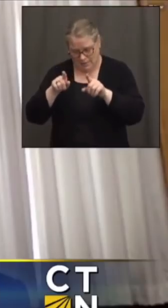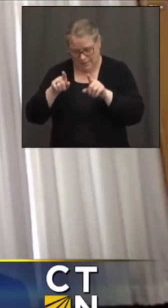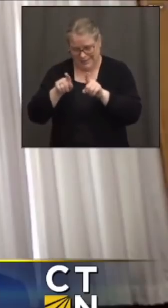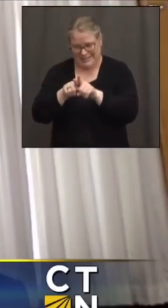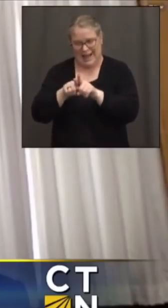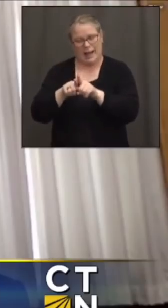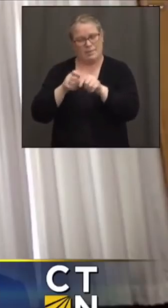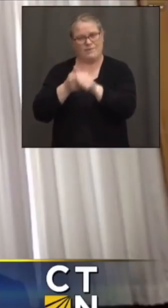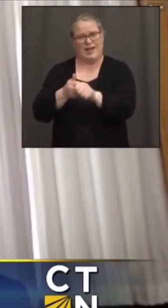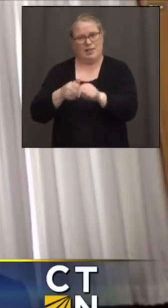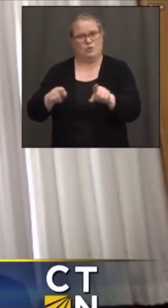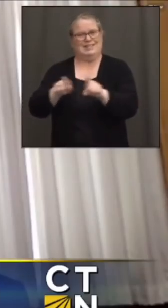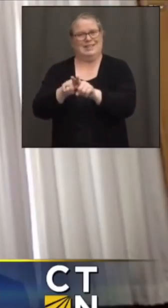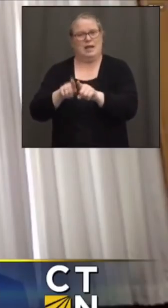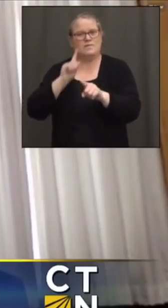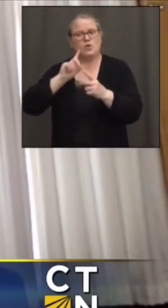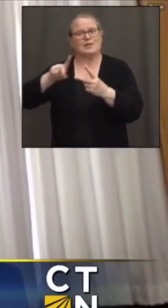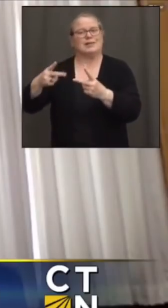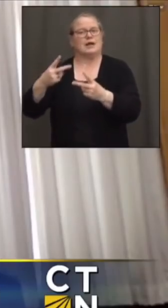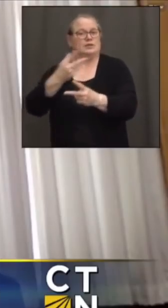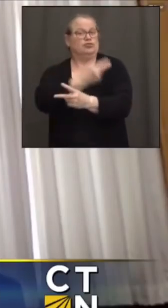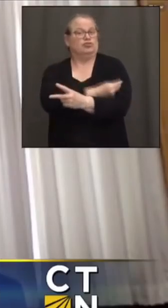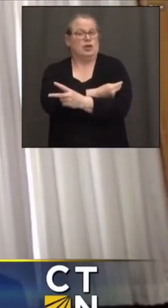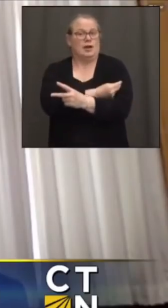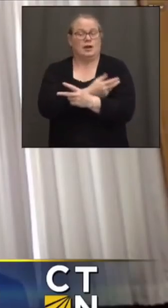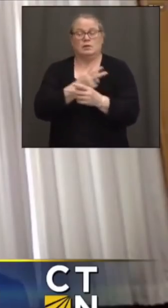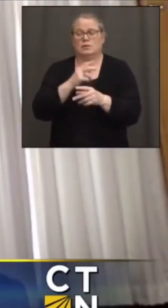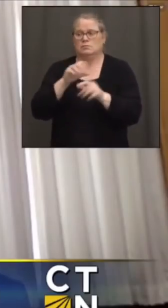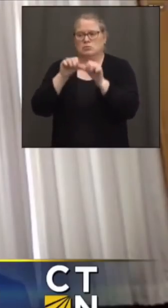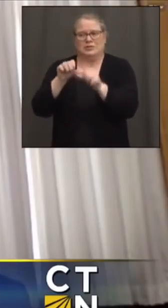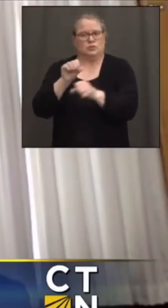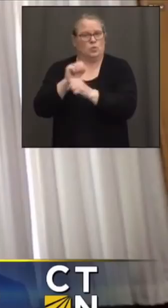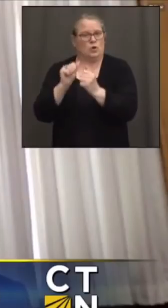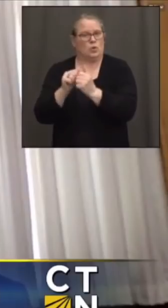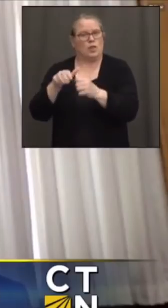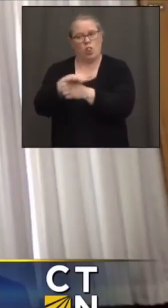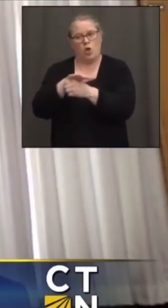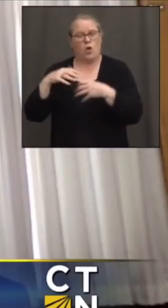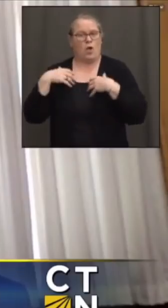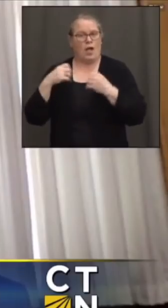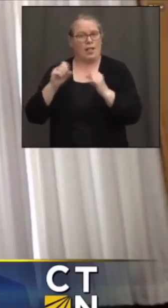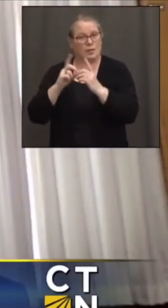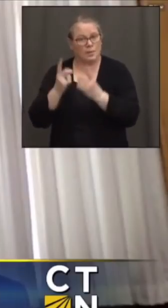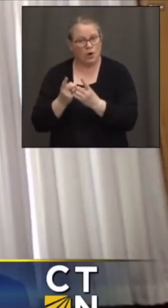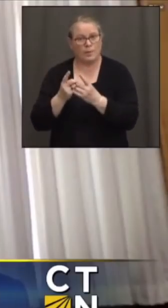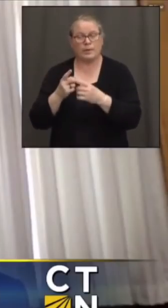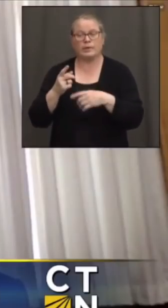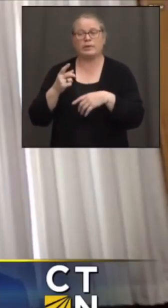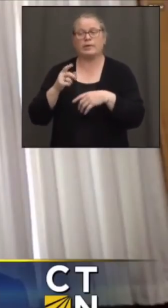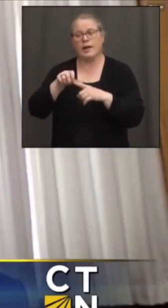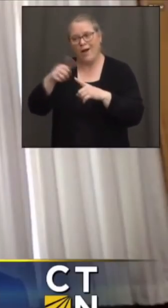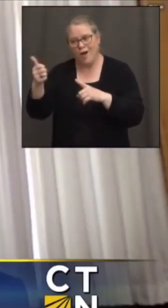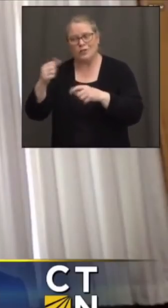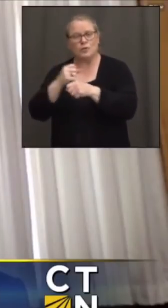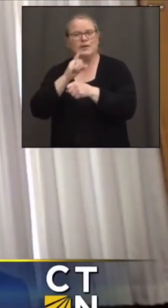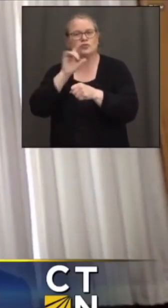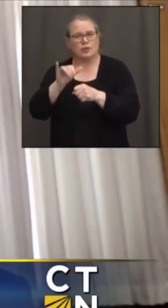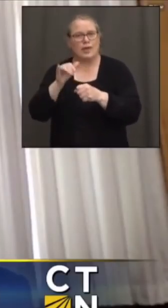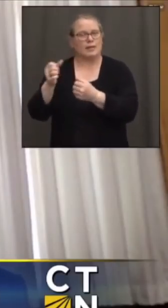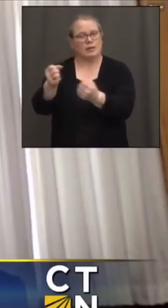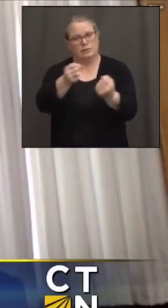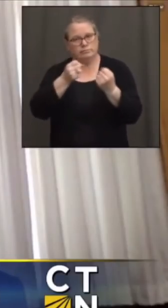you we're continuing to work with our local health partners and others to deploy the fleet of